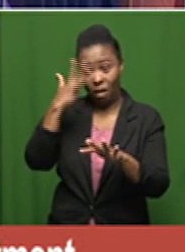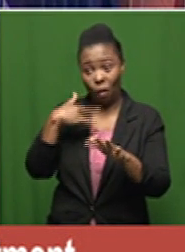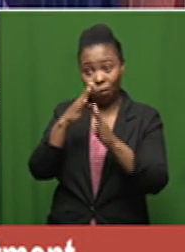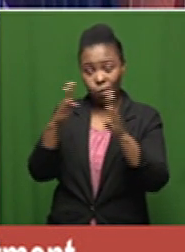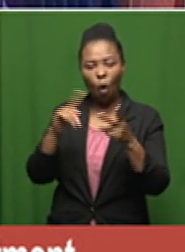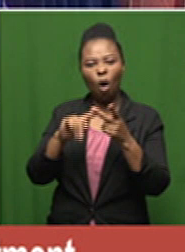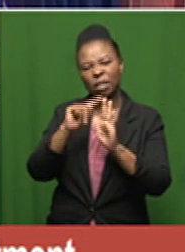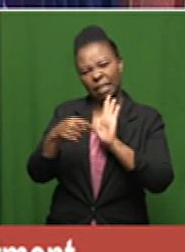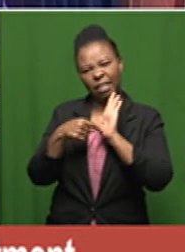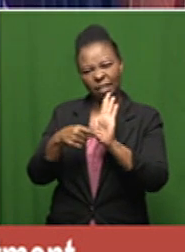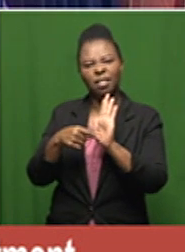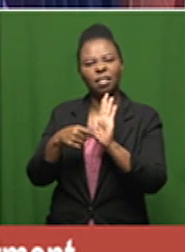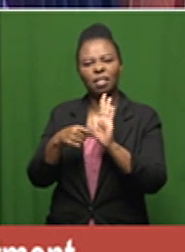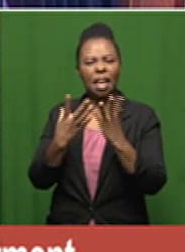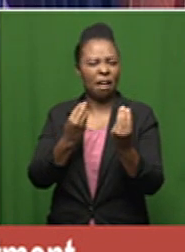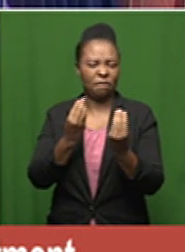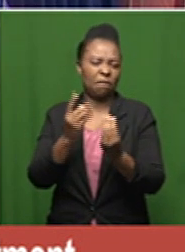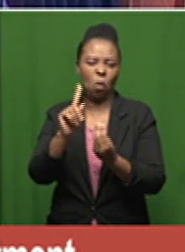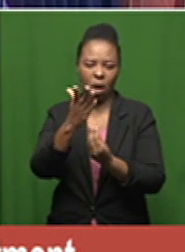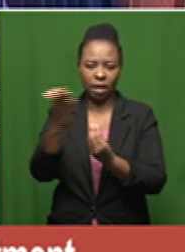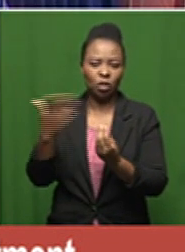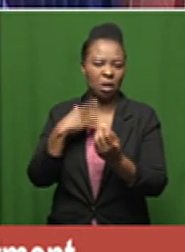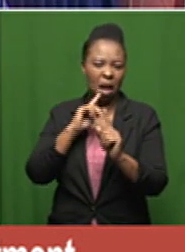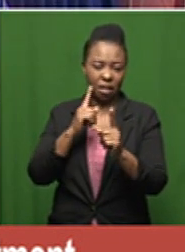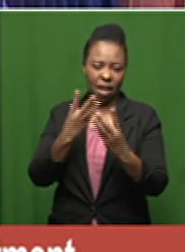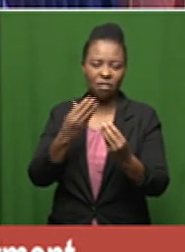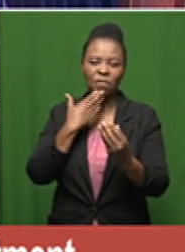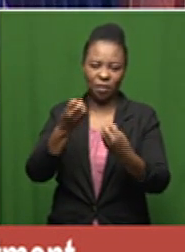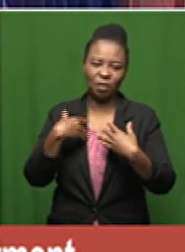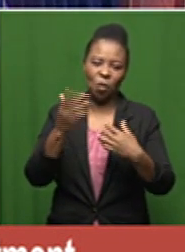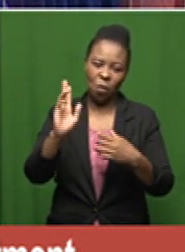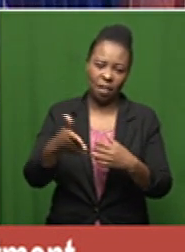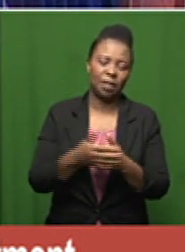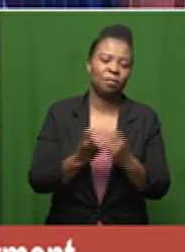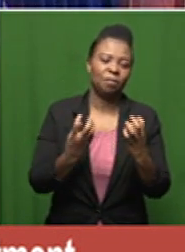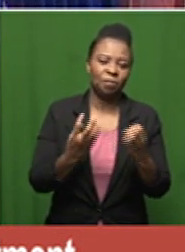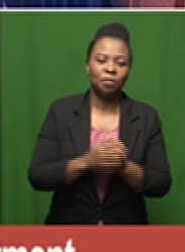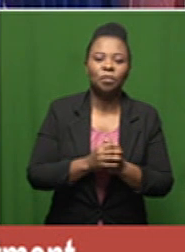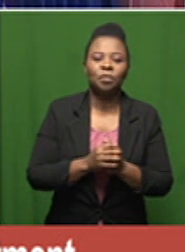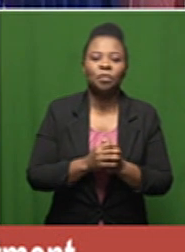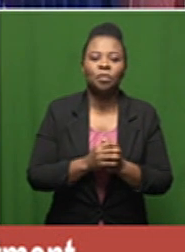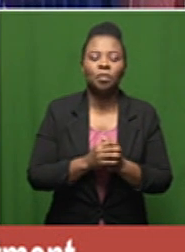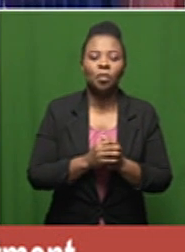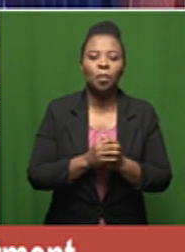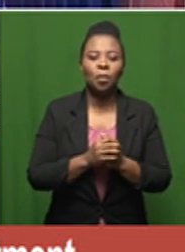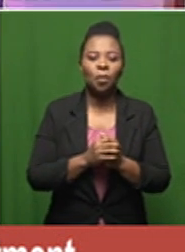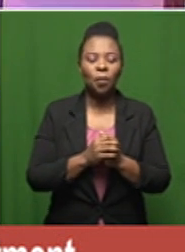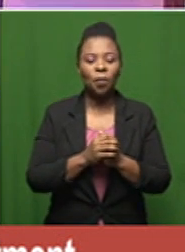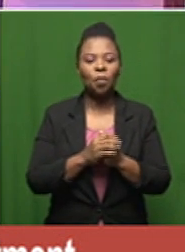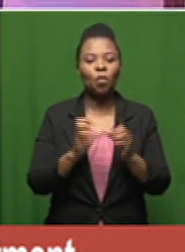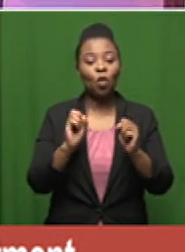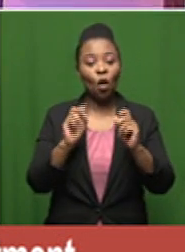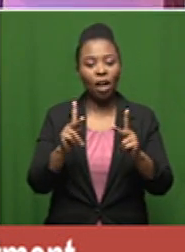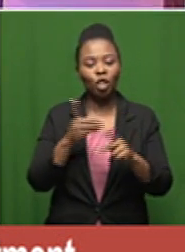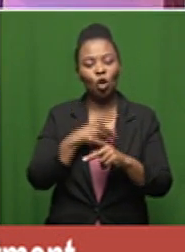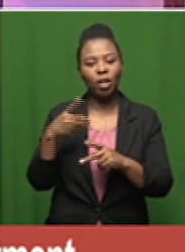symptomatic patients are dealing with and hopefully you've got some answers for us stay with us okay that's uh